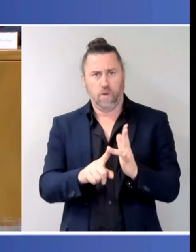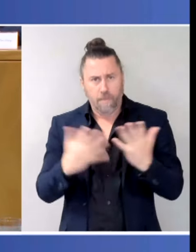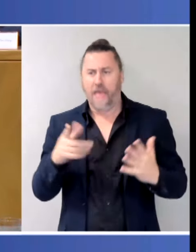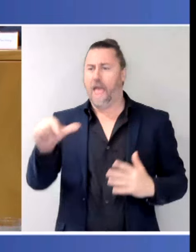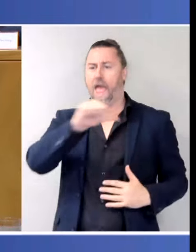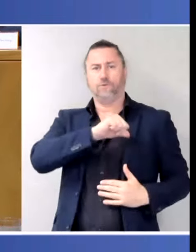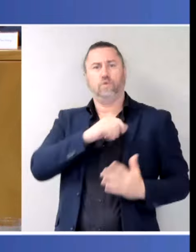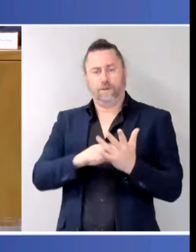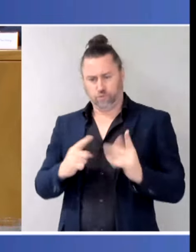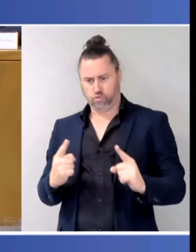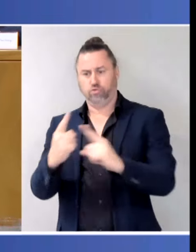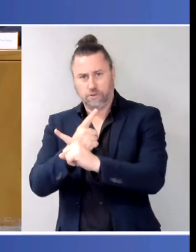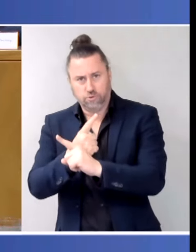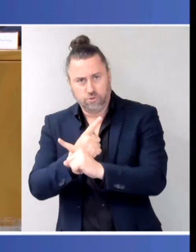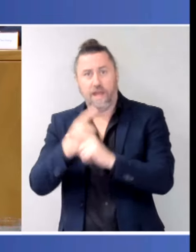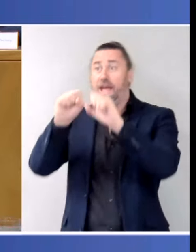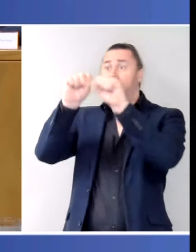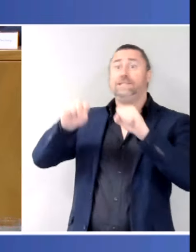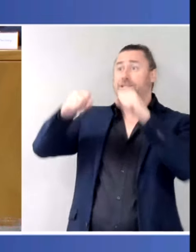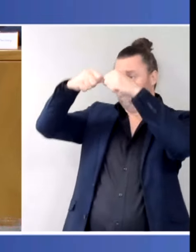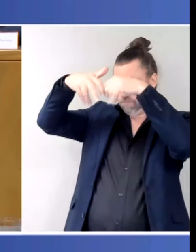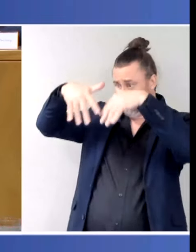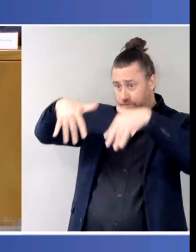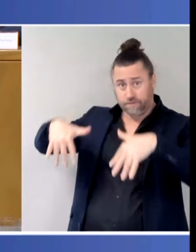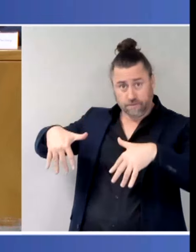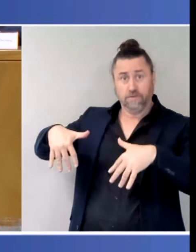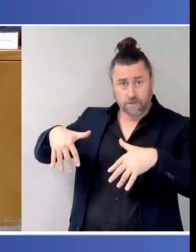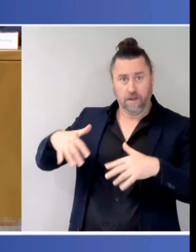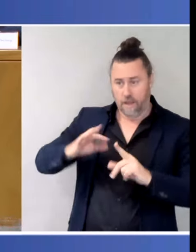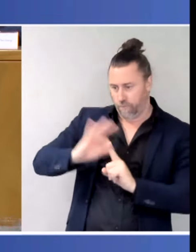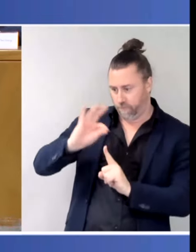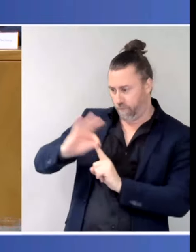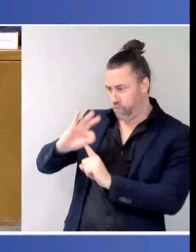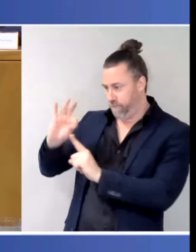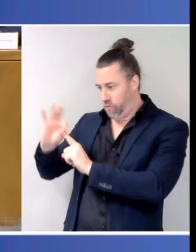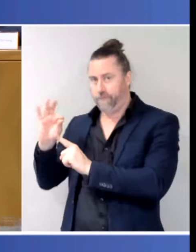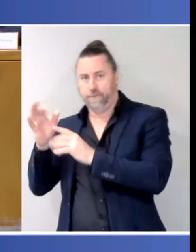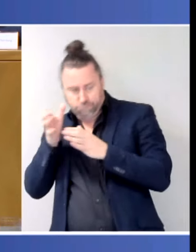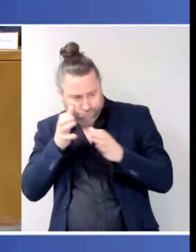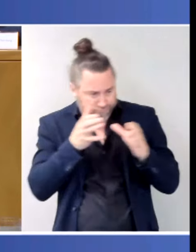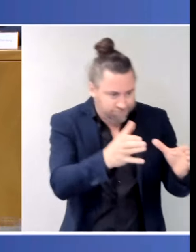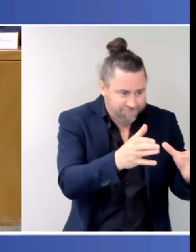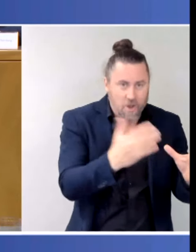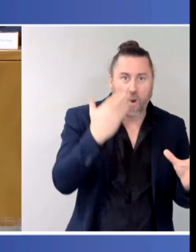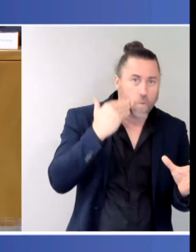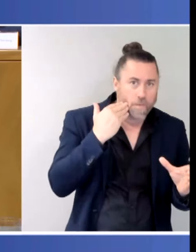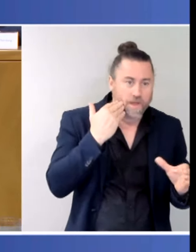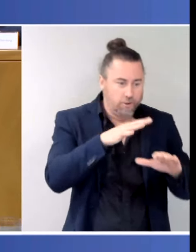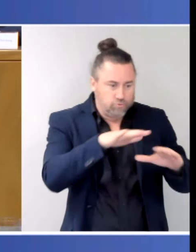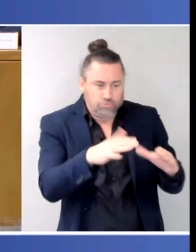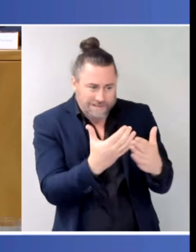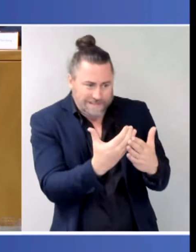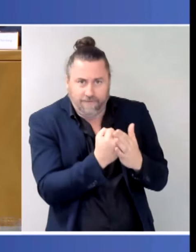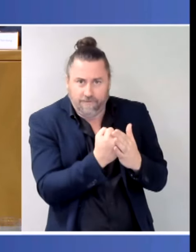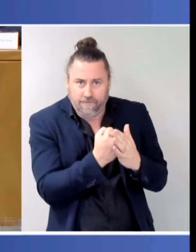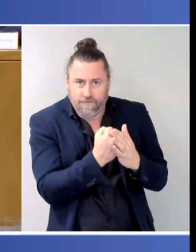where it needs to be. For women and children, the focus on the perpetrator. And when you consider – and the rapid review identified this – we